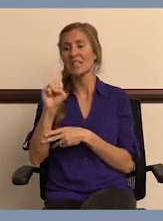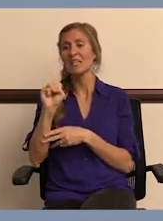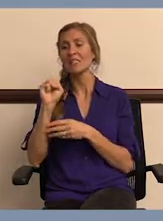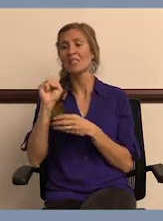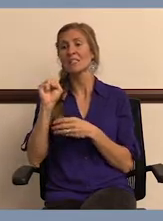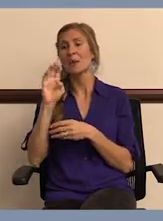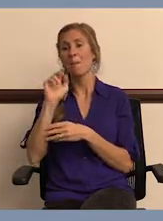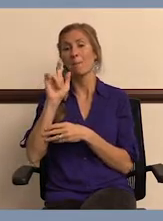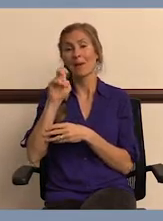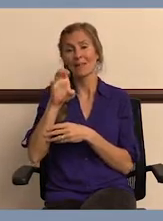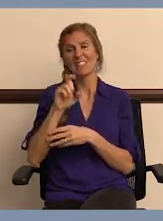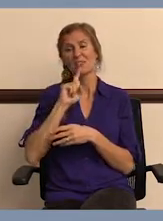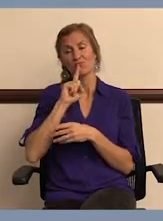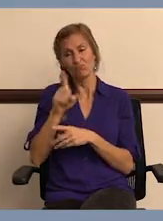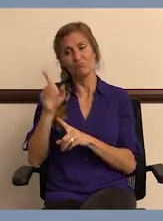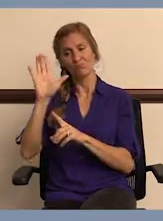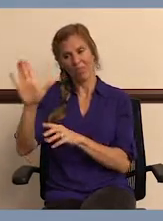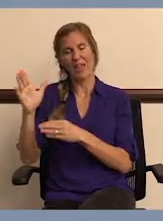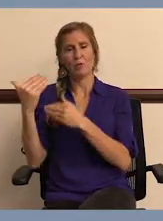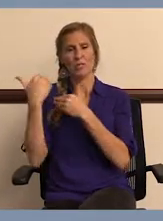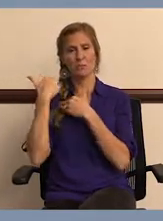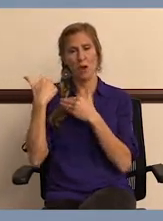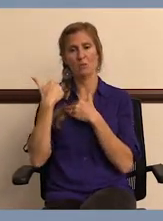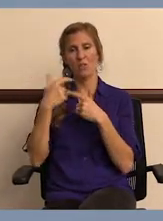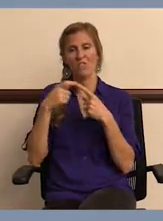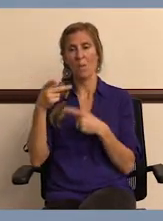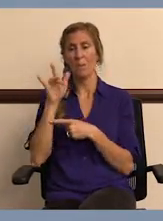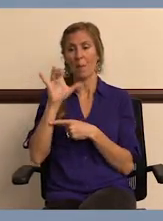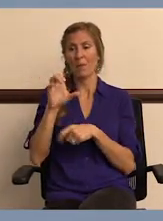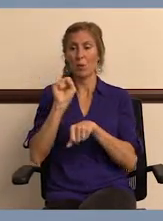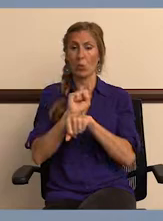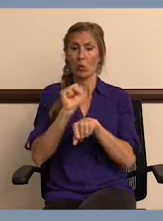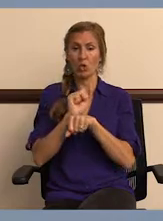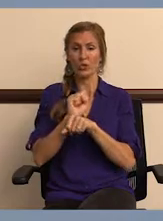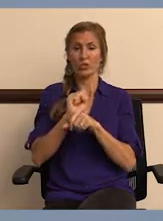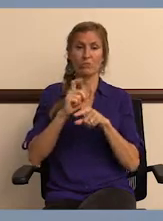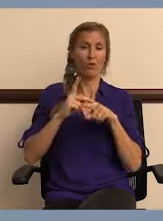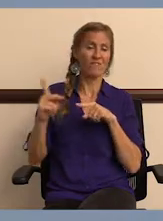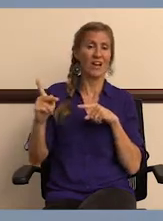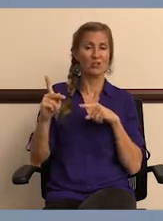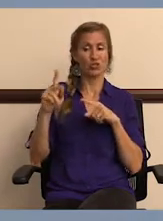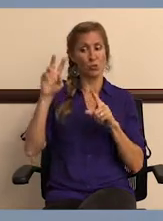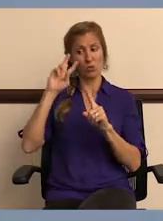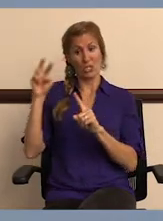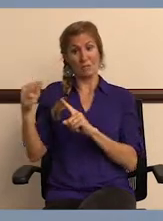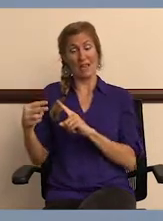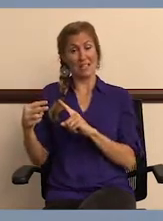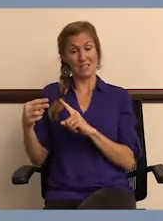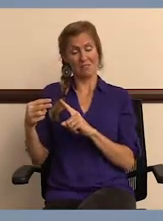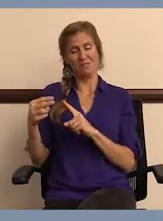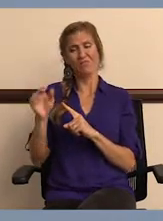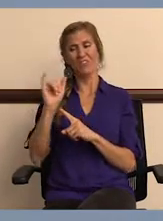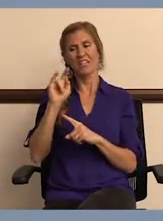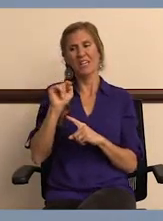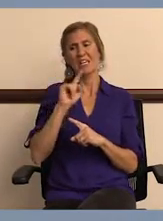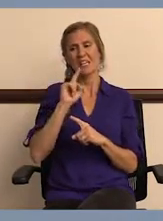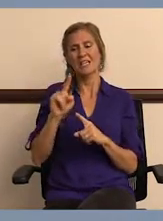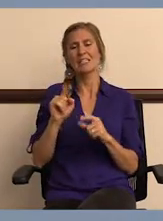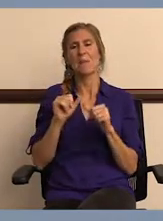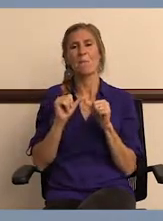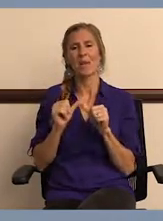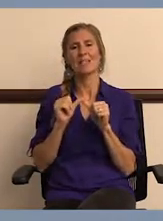is truly responsible for from a public works, you know, professional perspective,